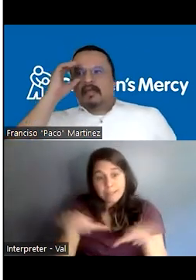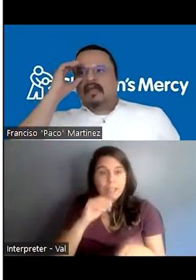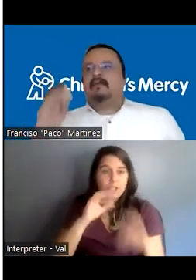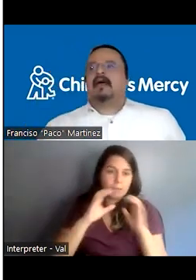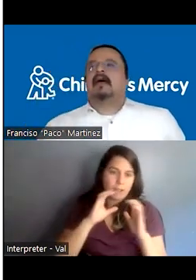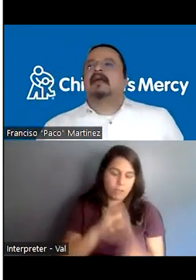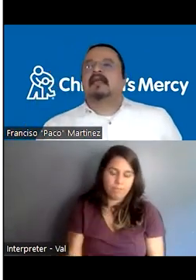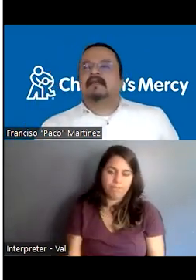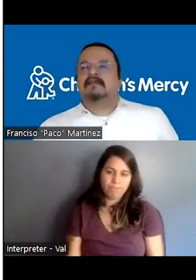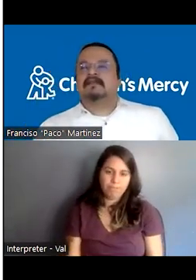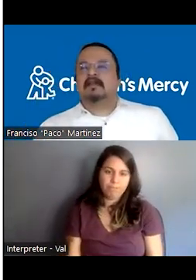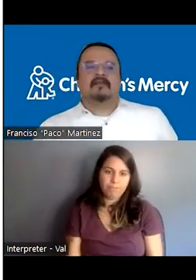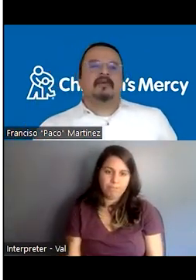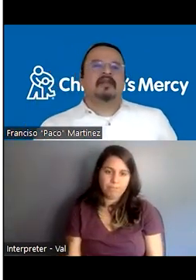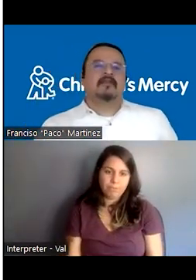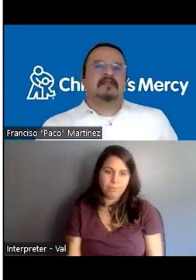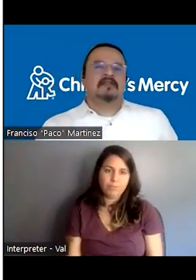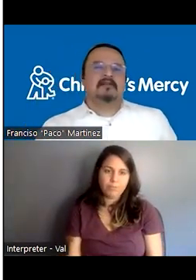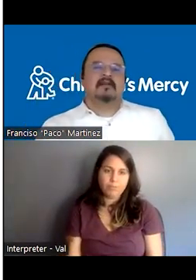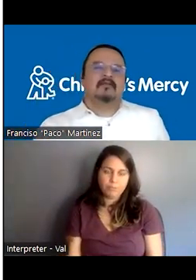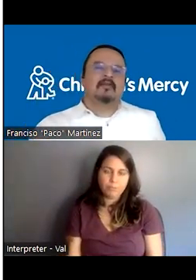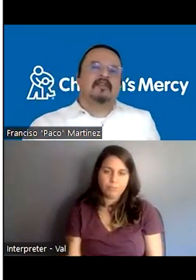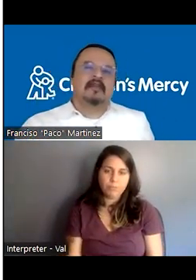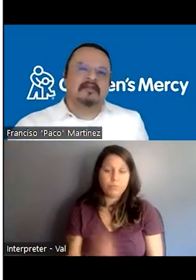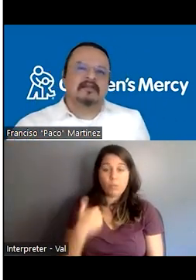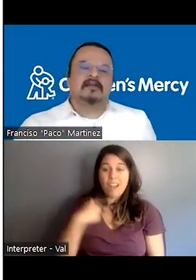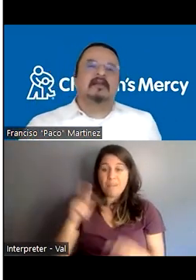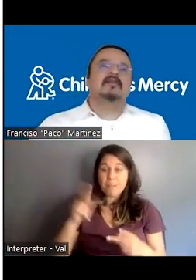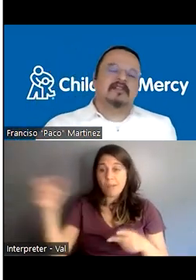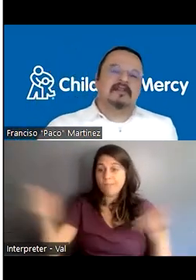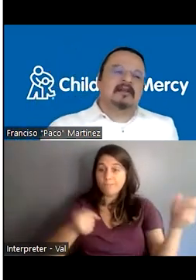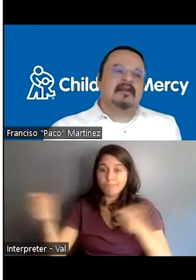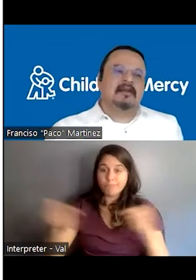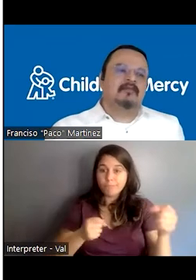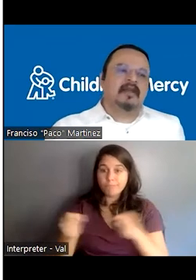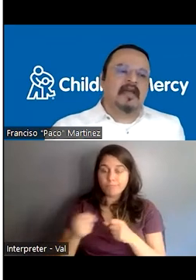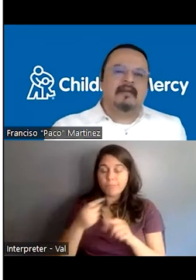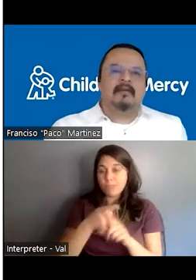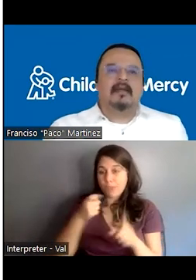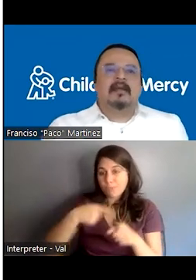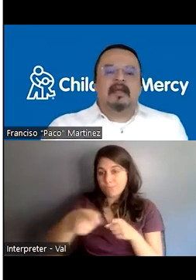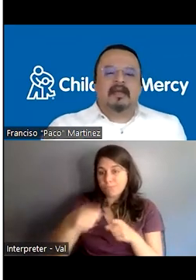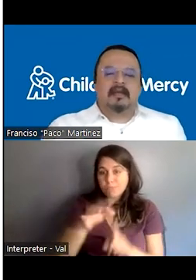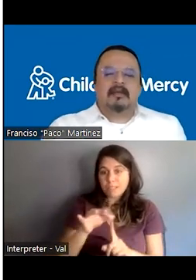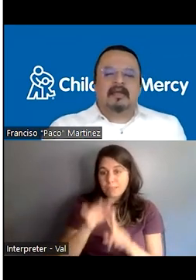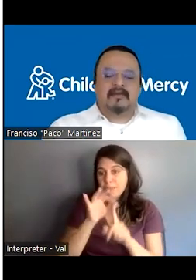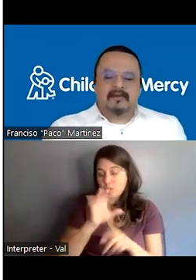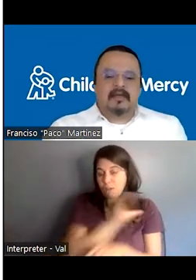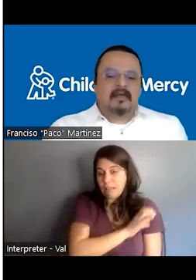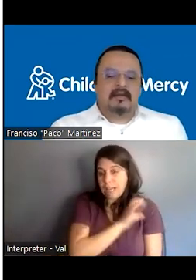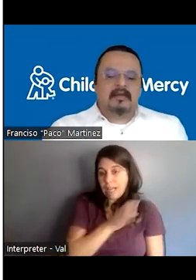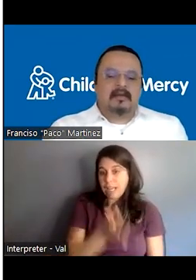We have, uh, guests here from the special, from the special, uh, special clinic that we have. And